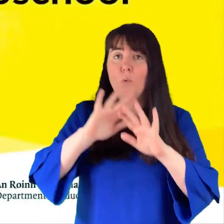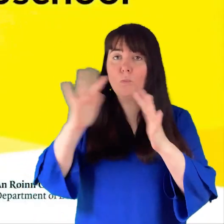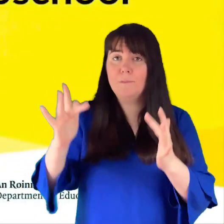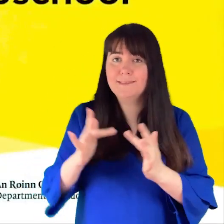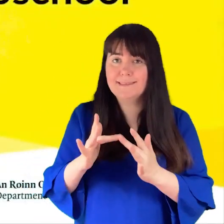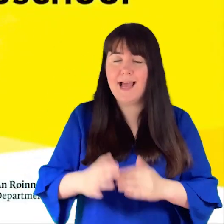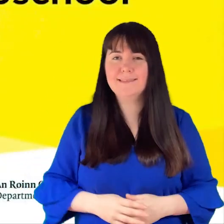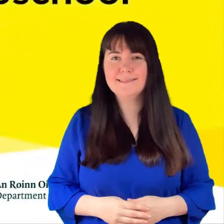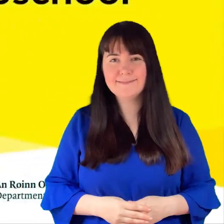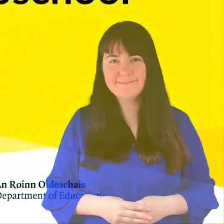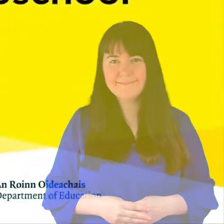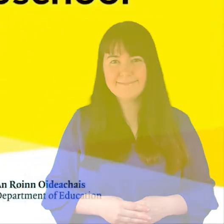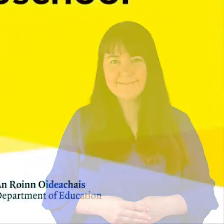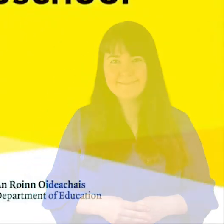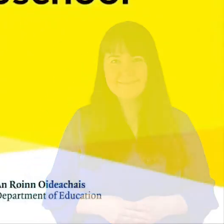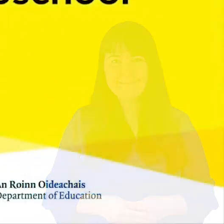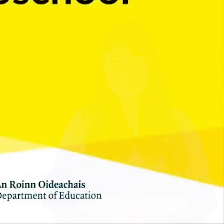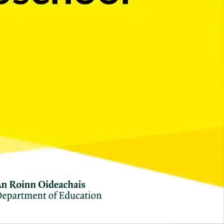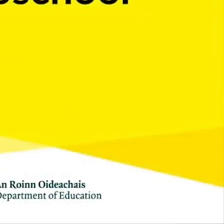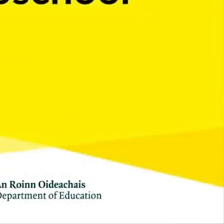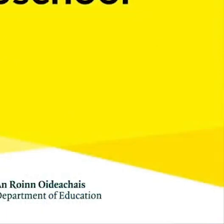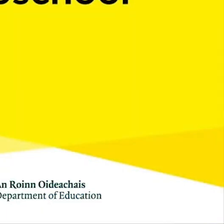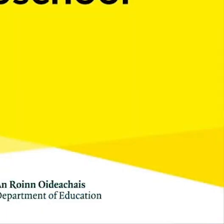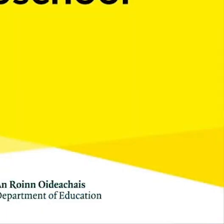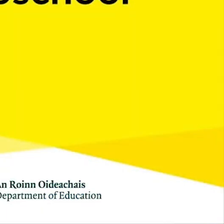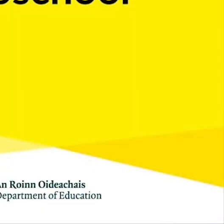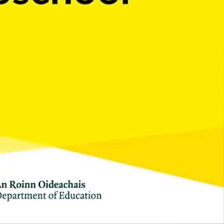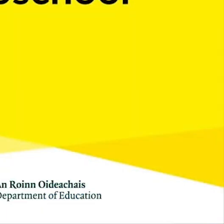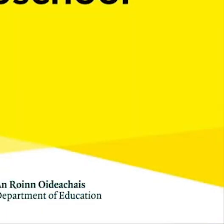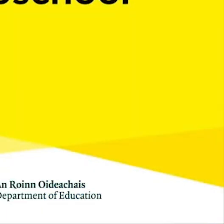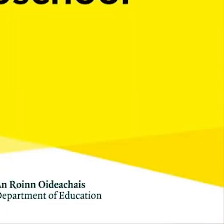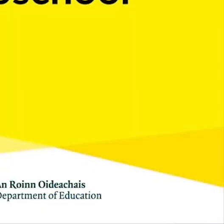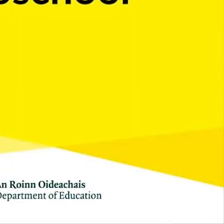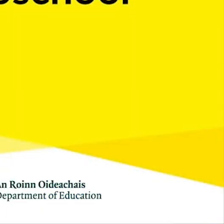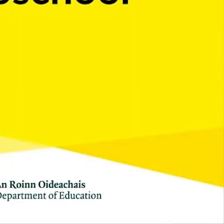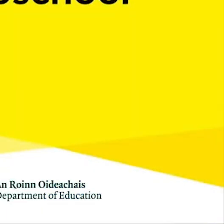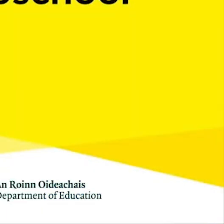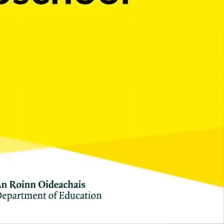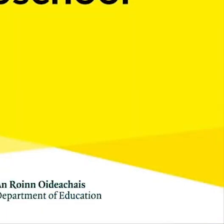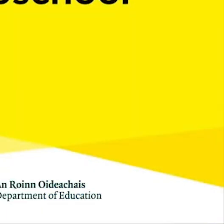more, see gov.ie forward slash back to school.